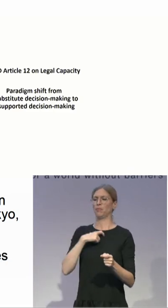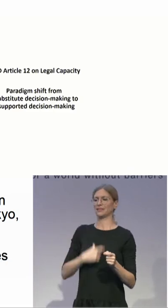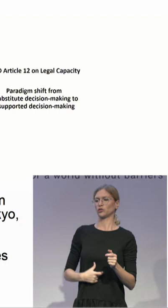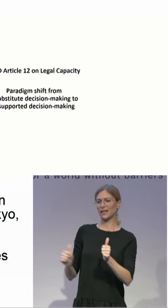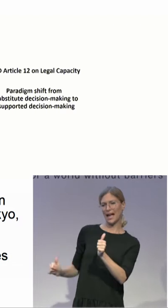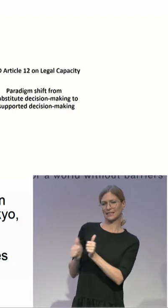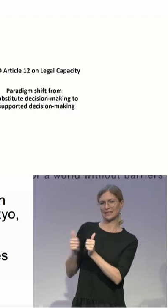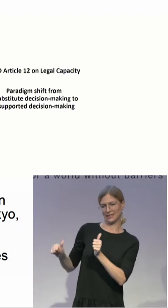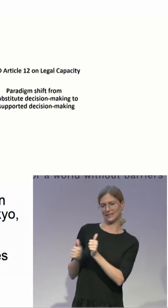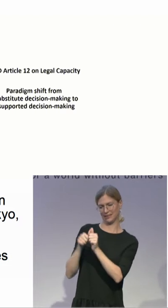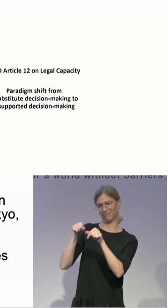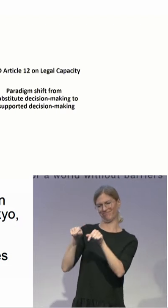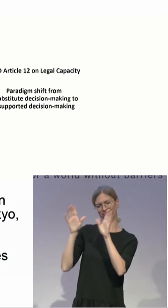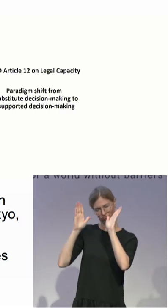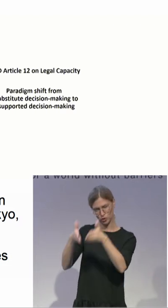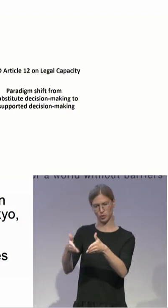support in decision-making.